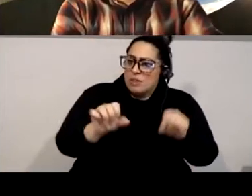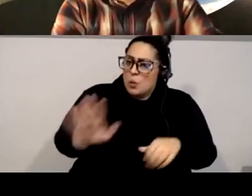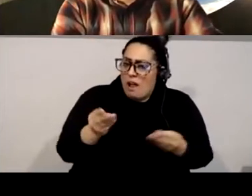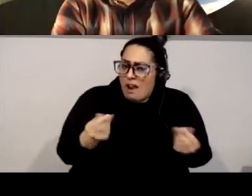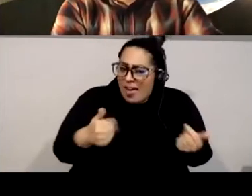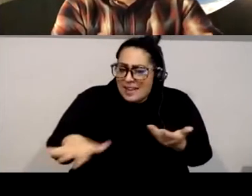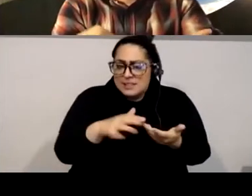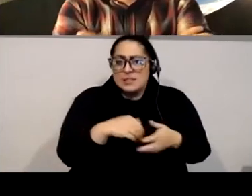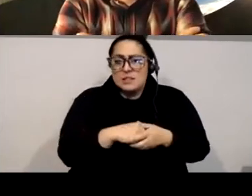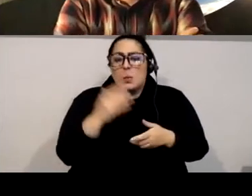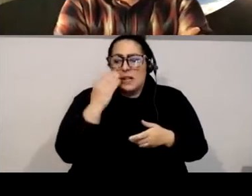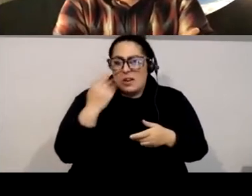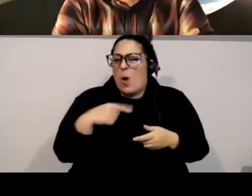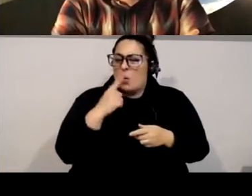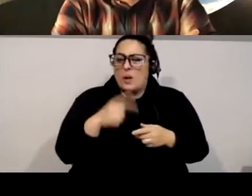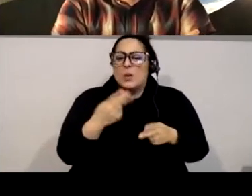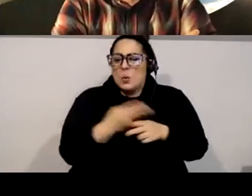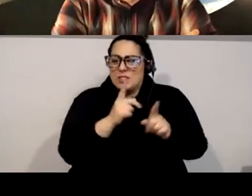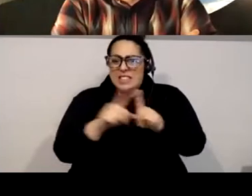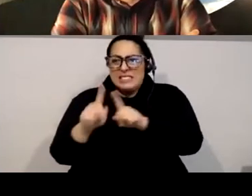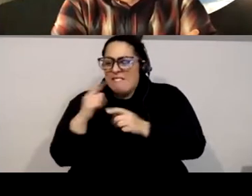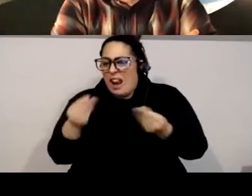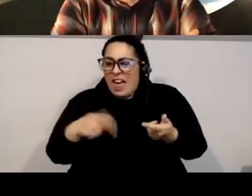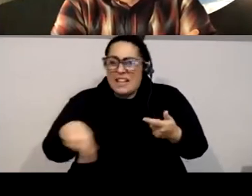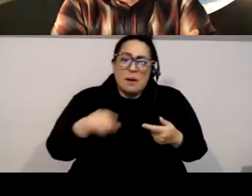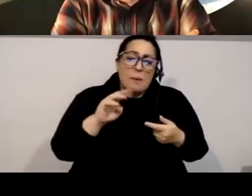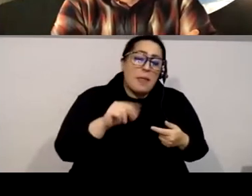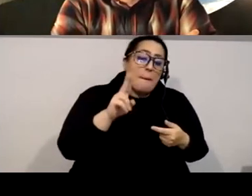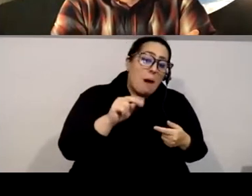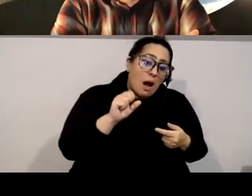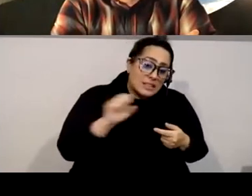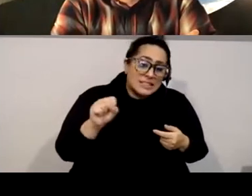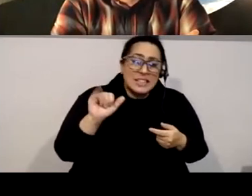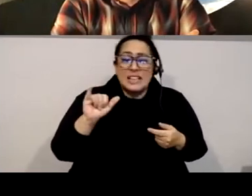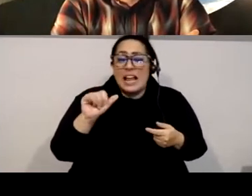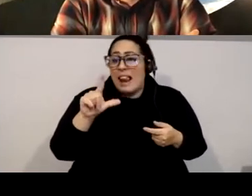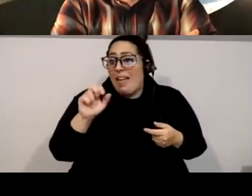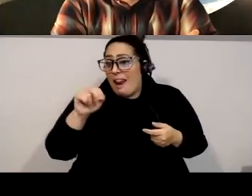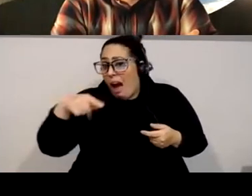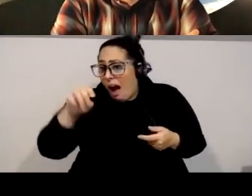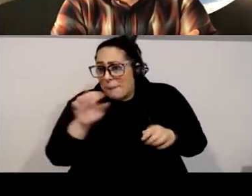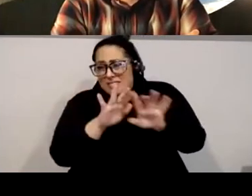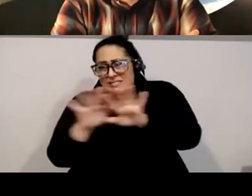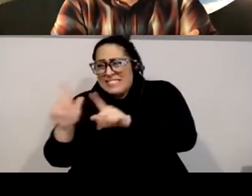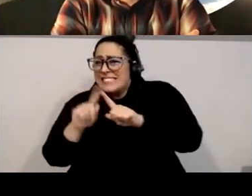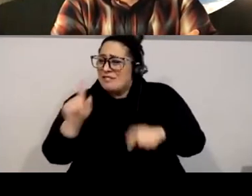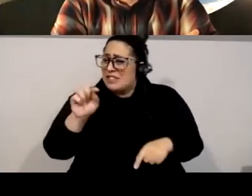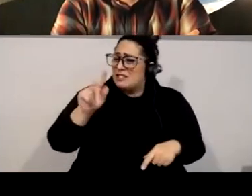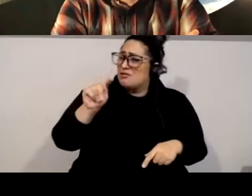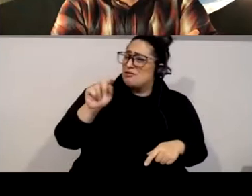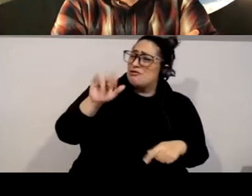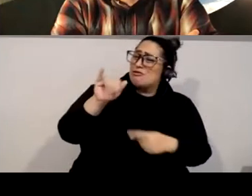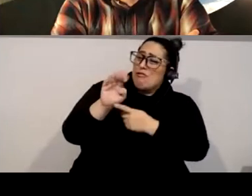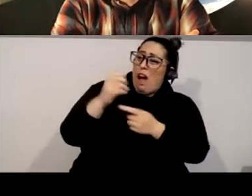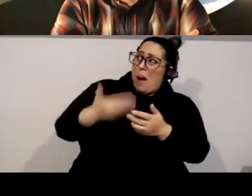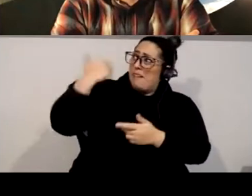exclusions and erasures of Indigenous peoples, including those whose land where the foundation is located. This acknowledgement verbalizes a commitment to a process